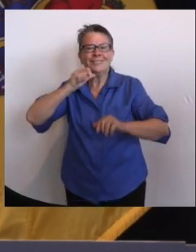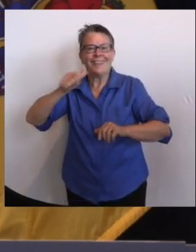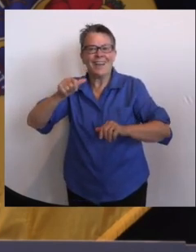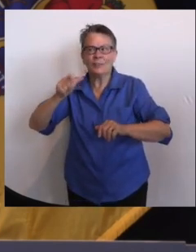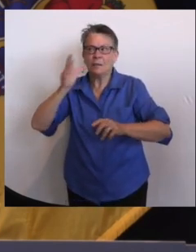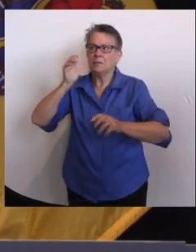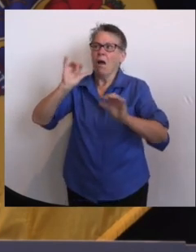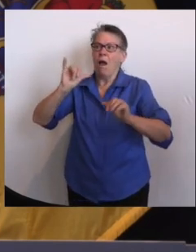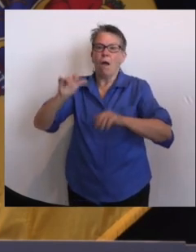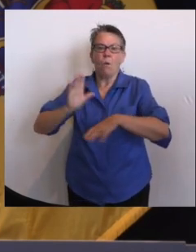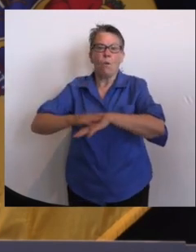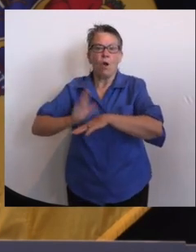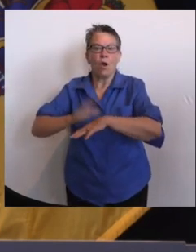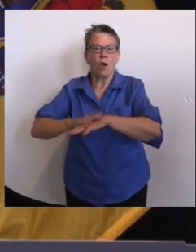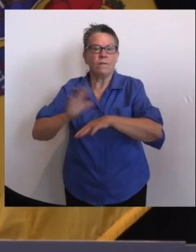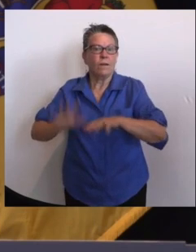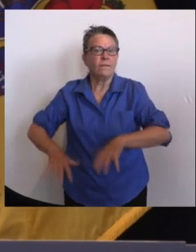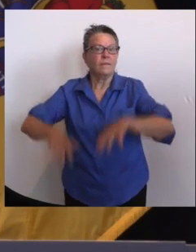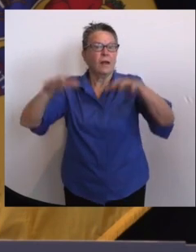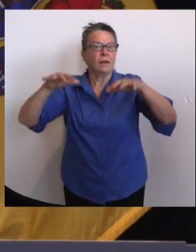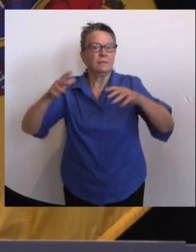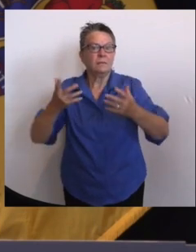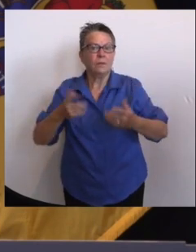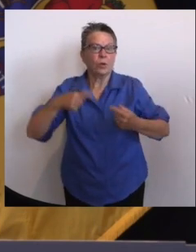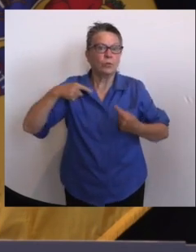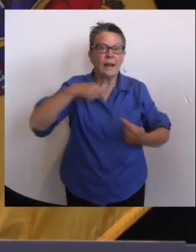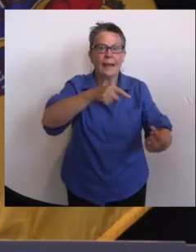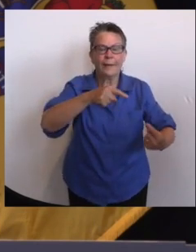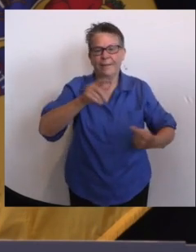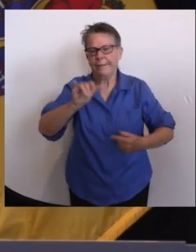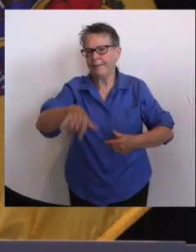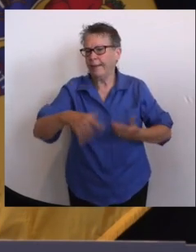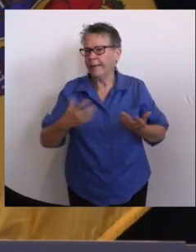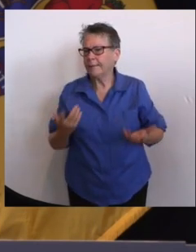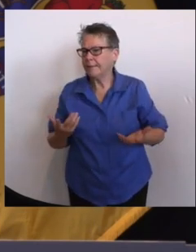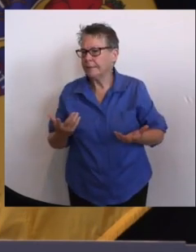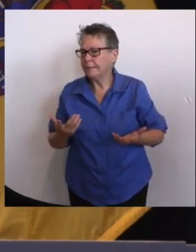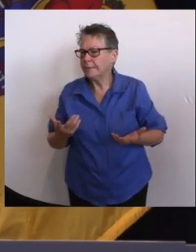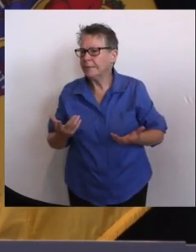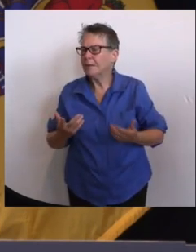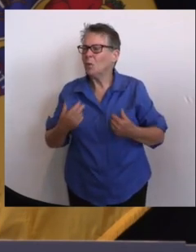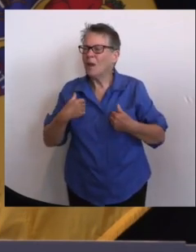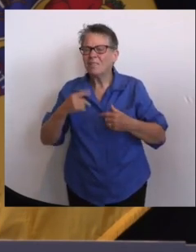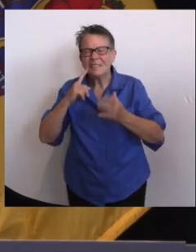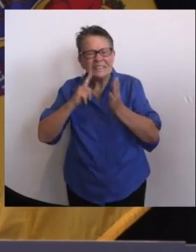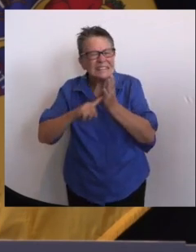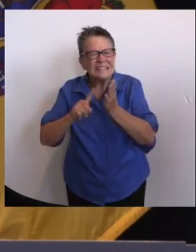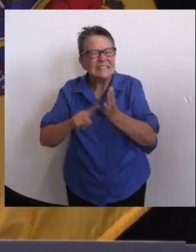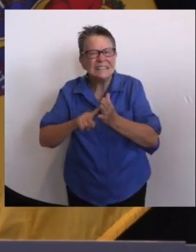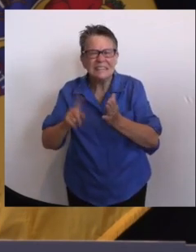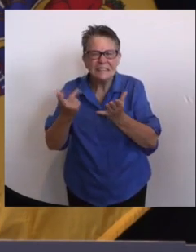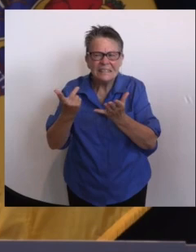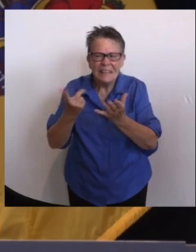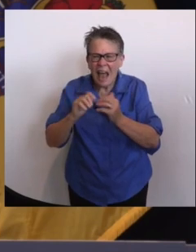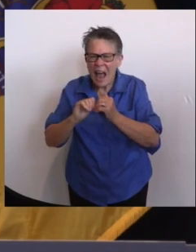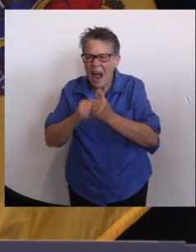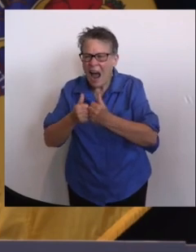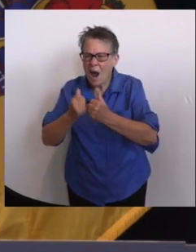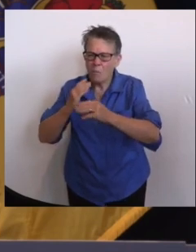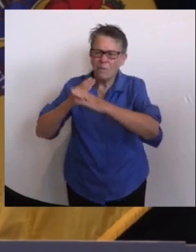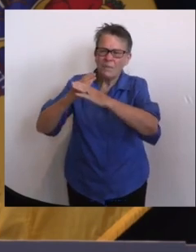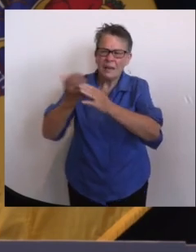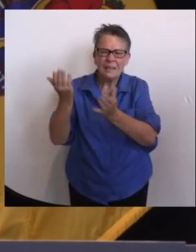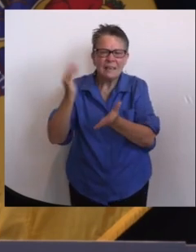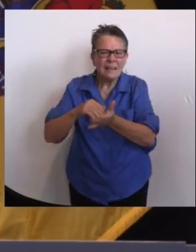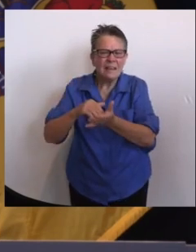and we'll continue to do that. The state's role in the vaccination mandate. I mean, obviously, the